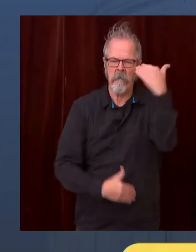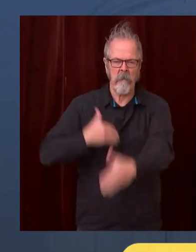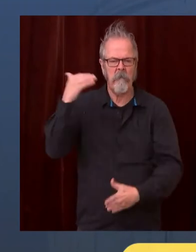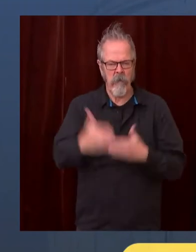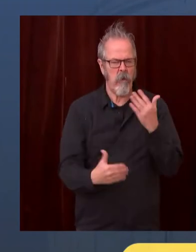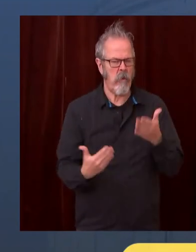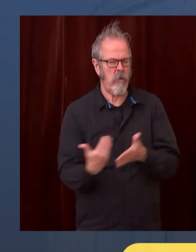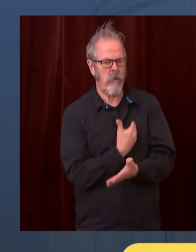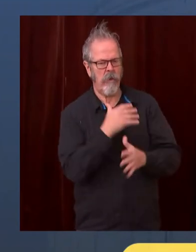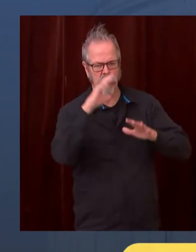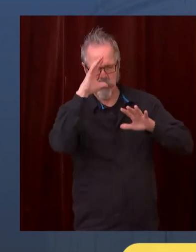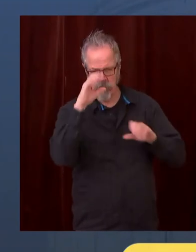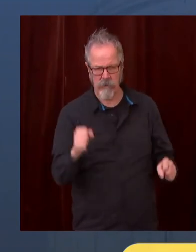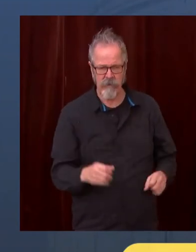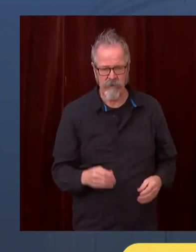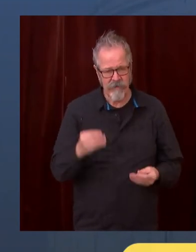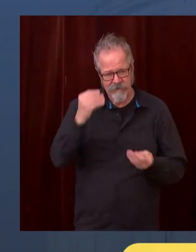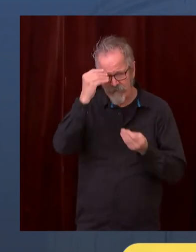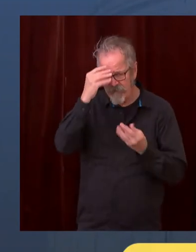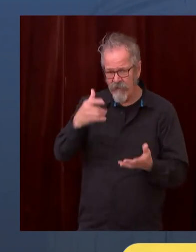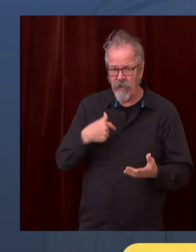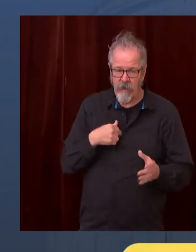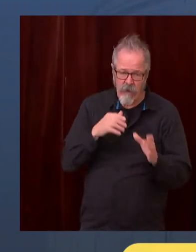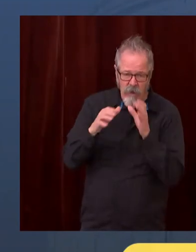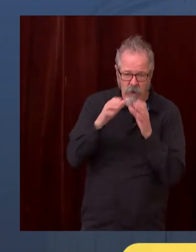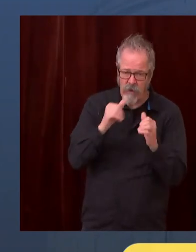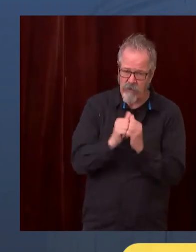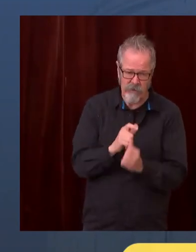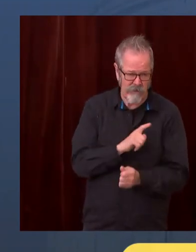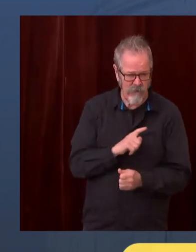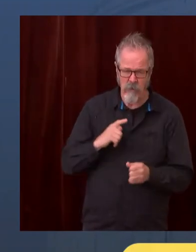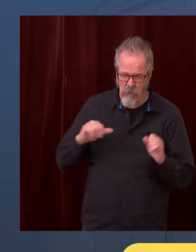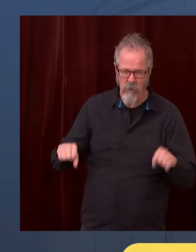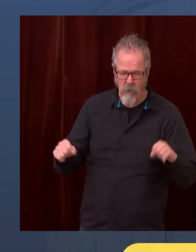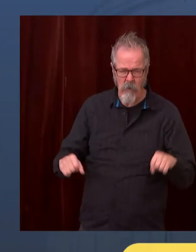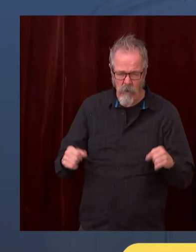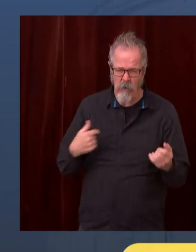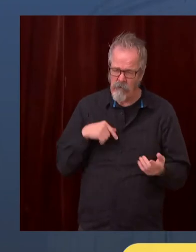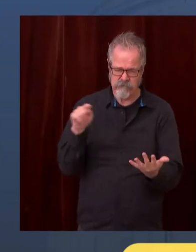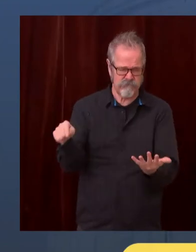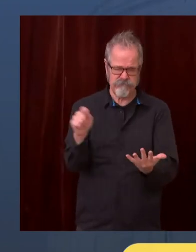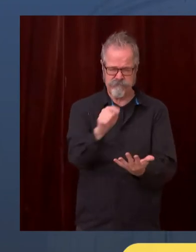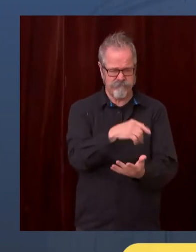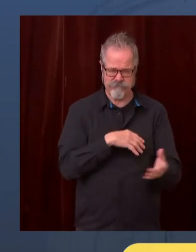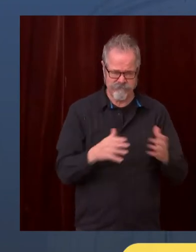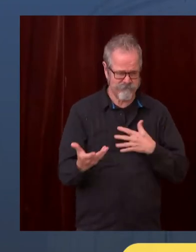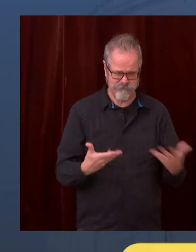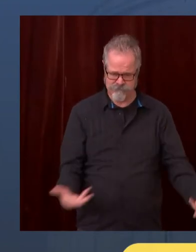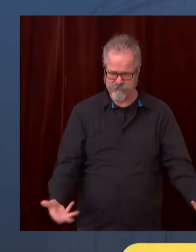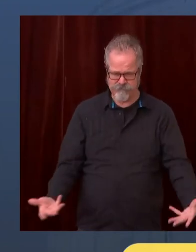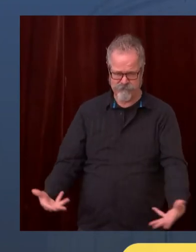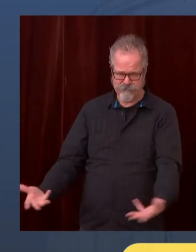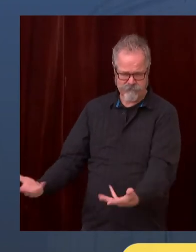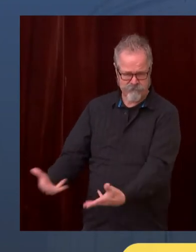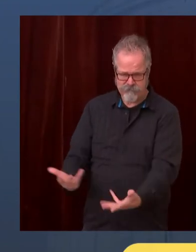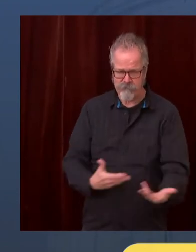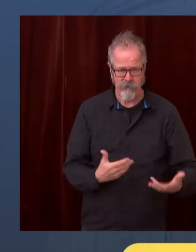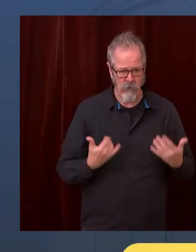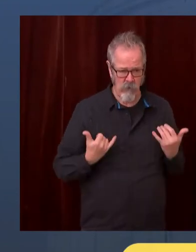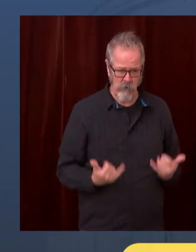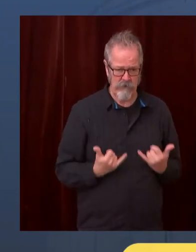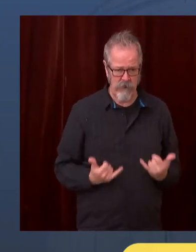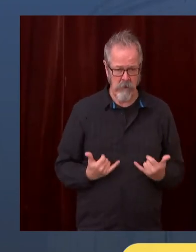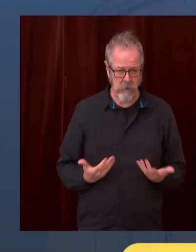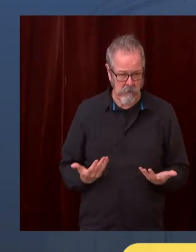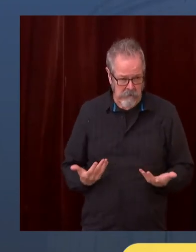ideas. Because at the moment, there isn't a consensus in the legislature about what could happen or should happen